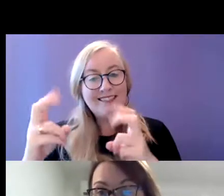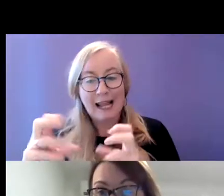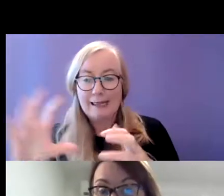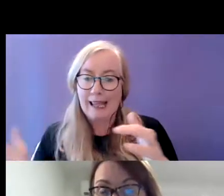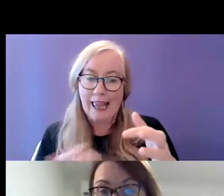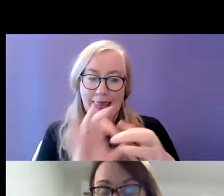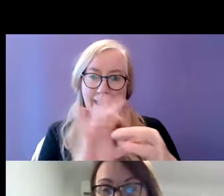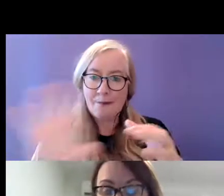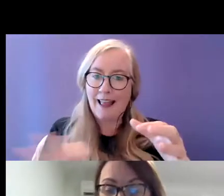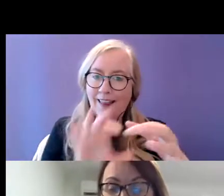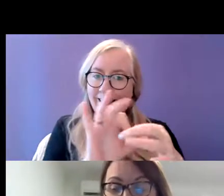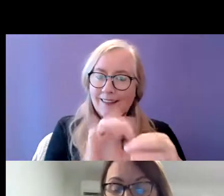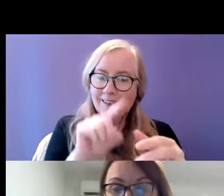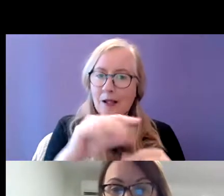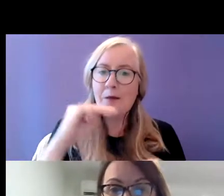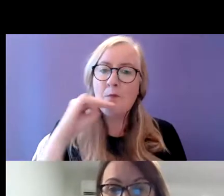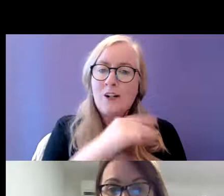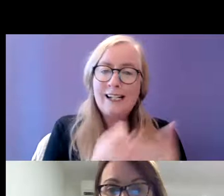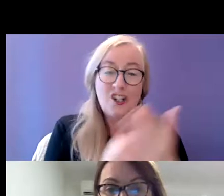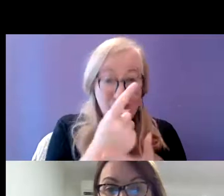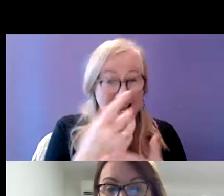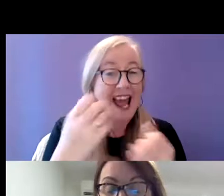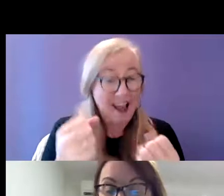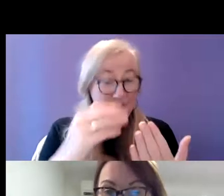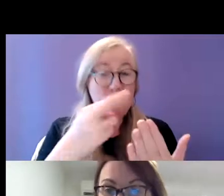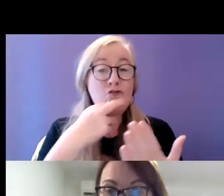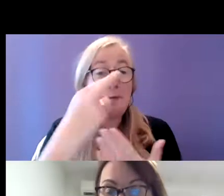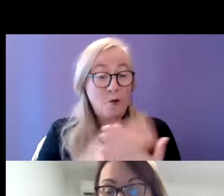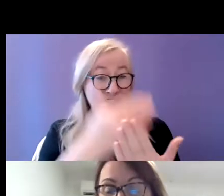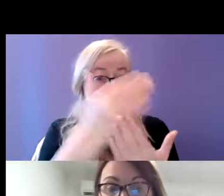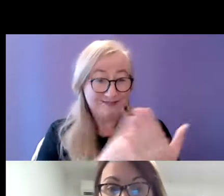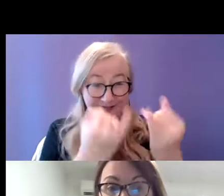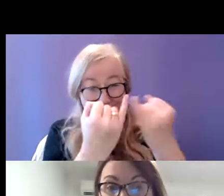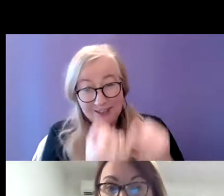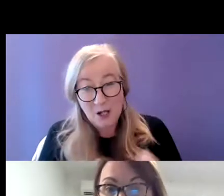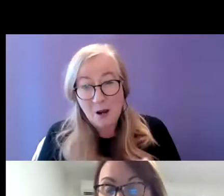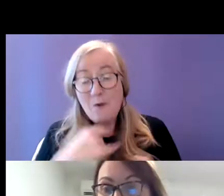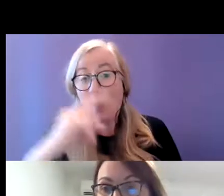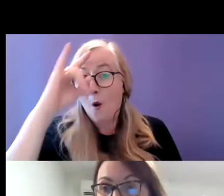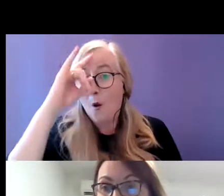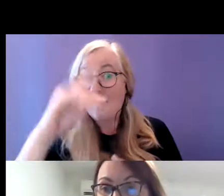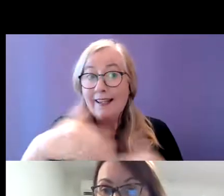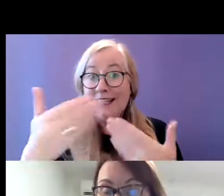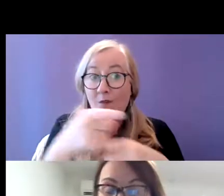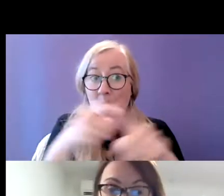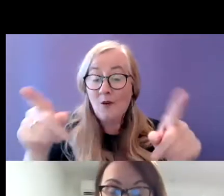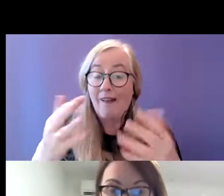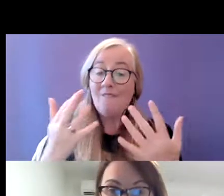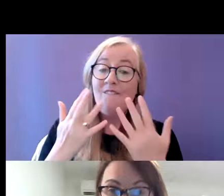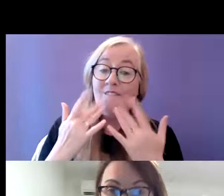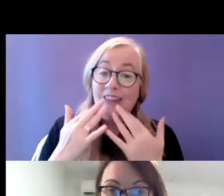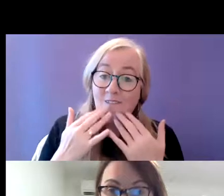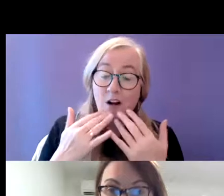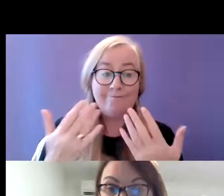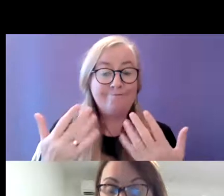key issues. The report obviously goes into much more detail, but hopefully what we present today will give you a flavour of the issues and the